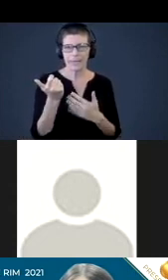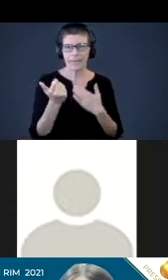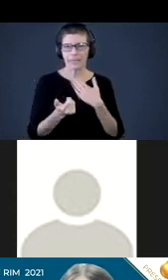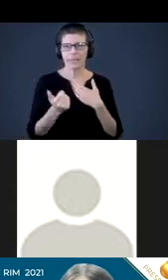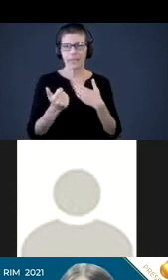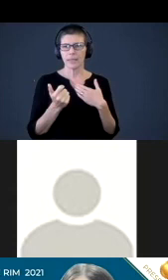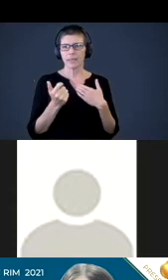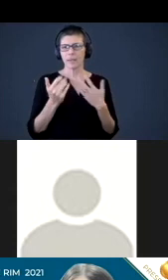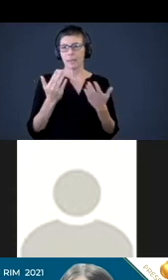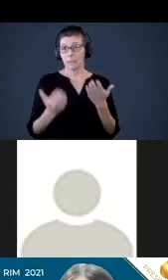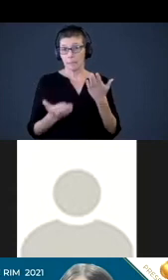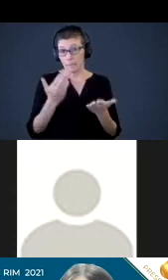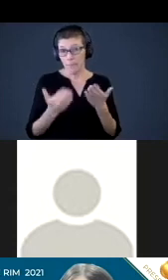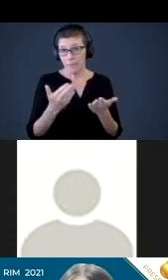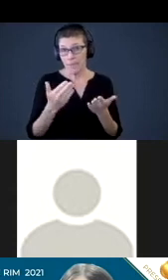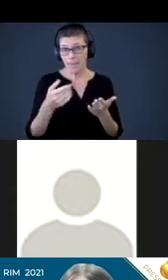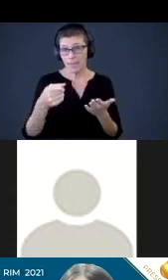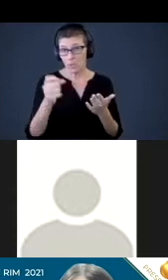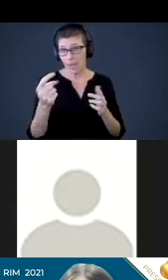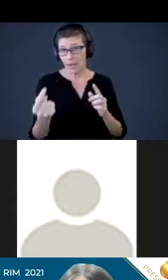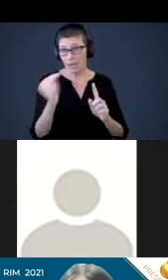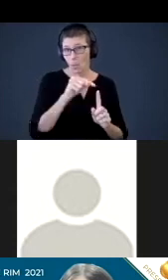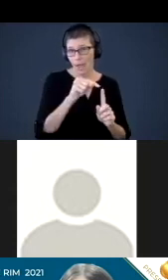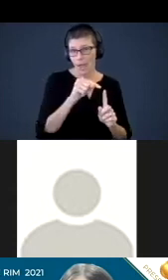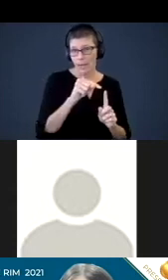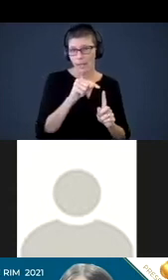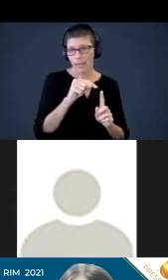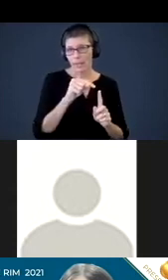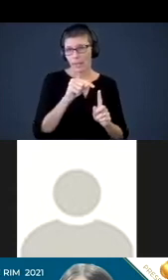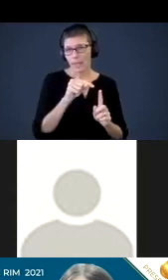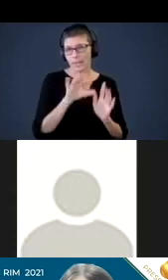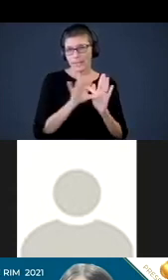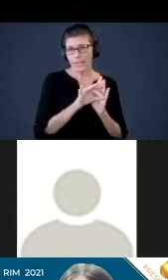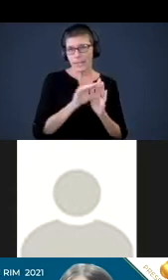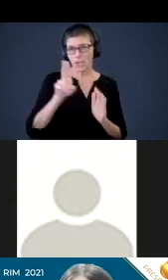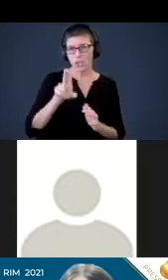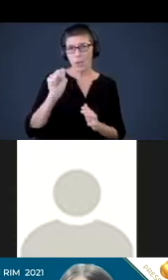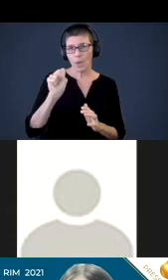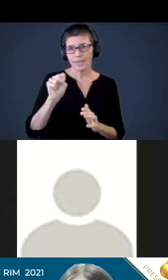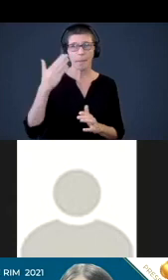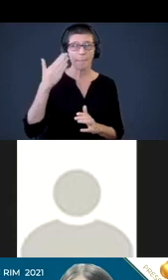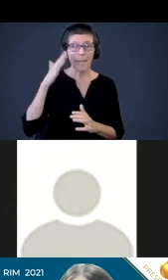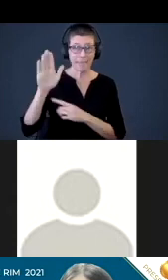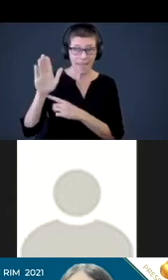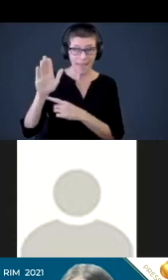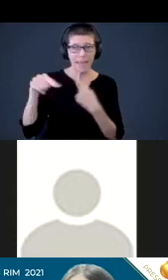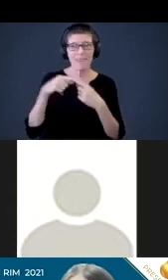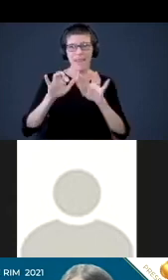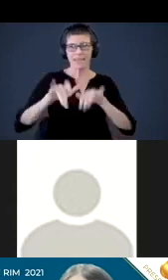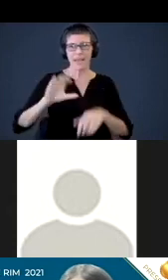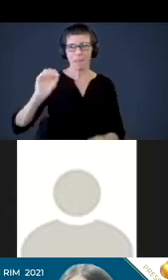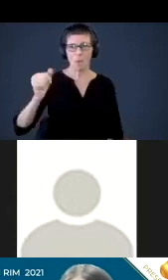So maybe could you go back and select us mainland and then you can just enter in a walk who